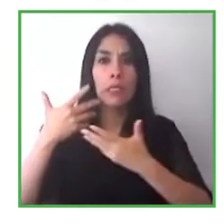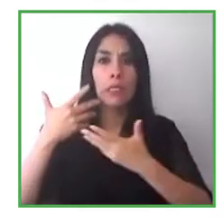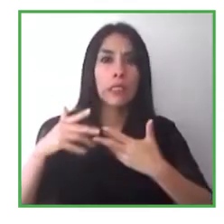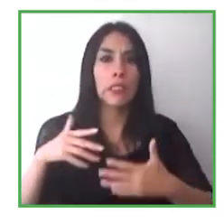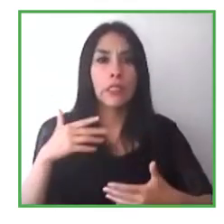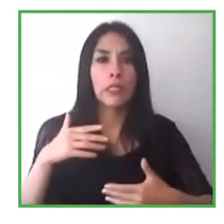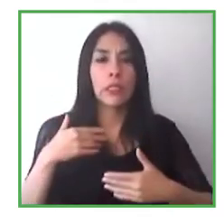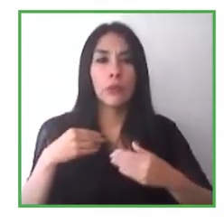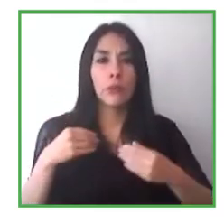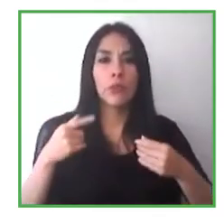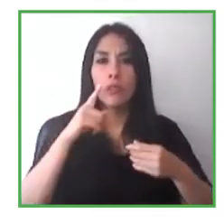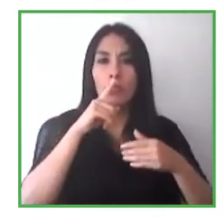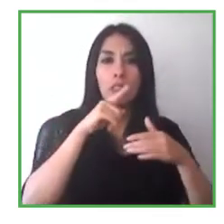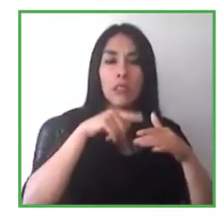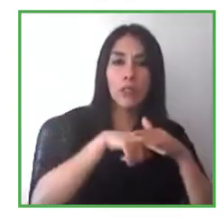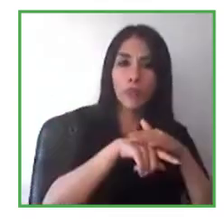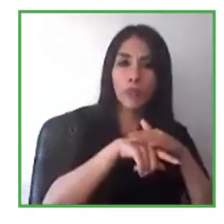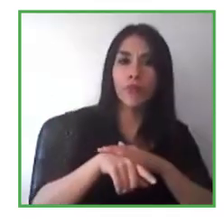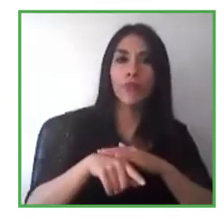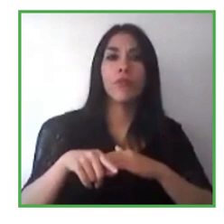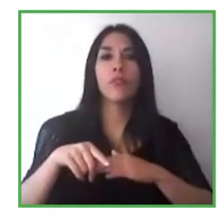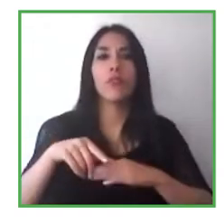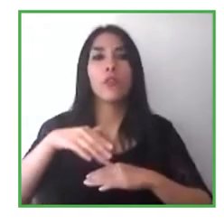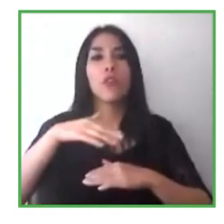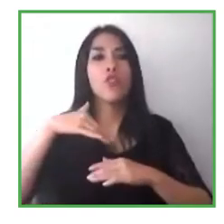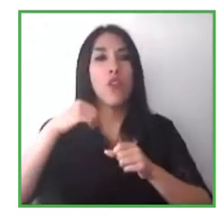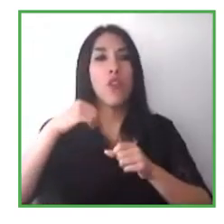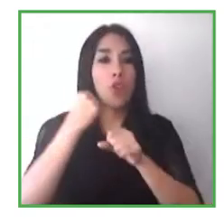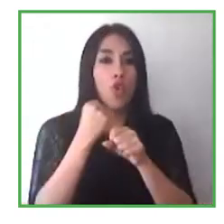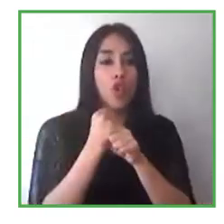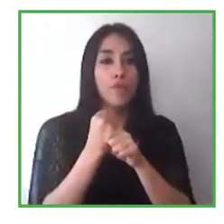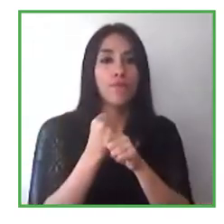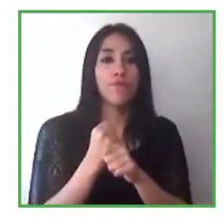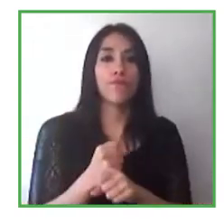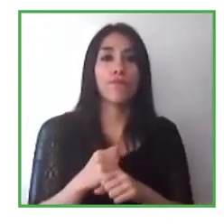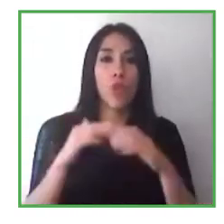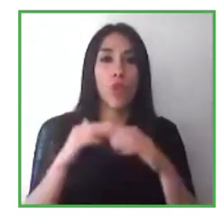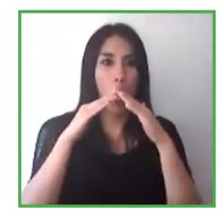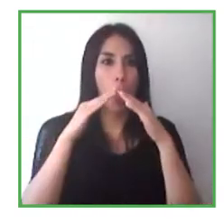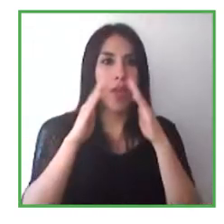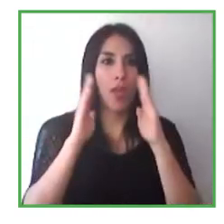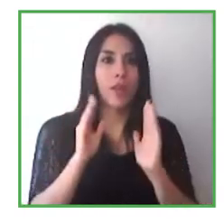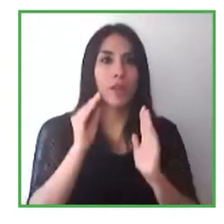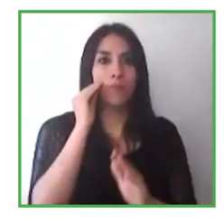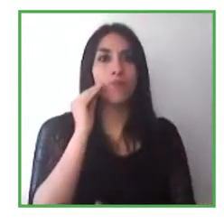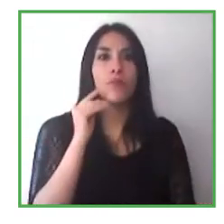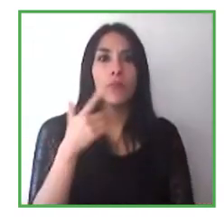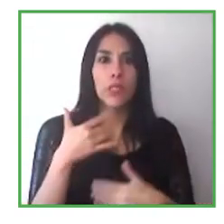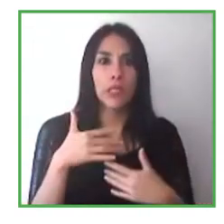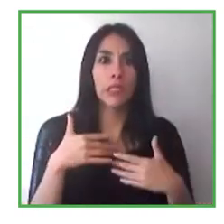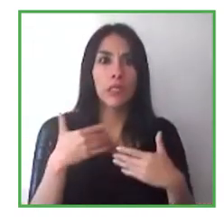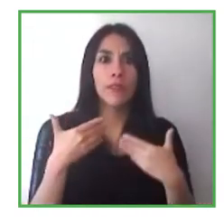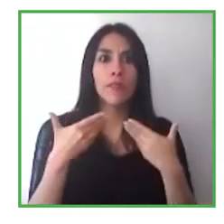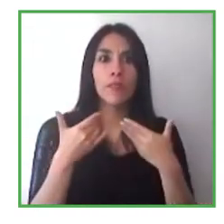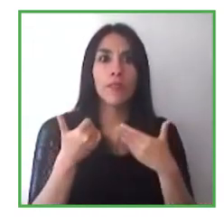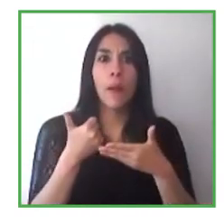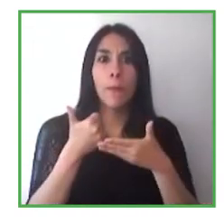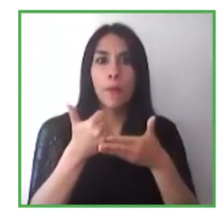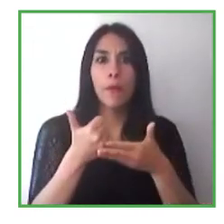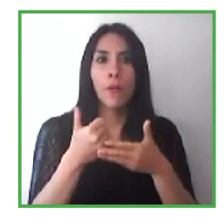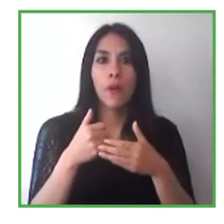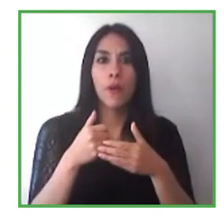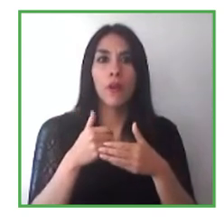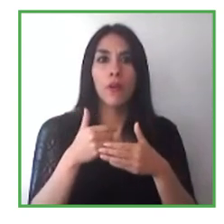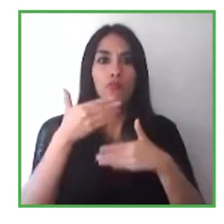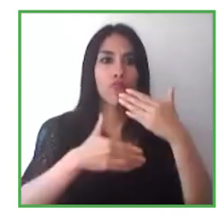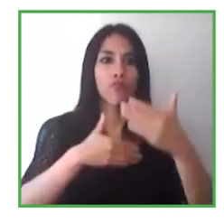to the workplace to be able to normalize that and make sure that I have a personal care attendant with me in the office as well. So that's kind